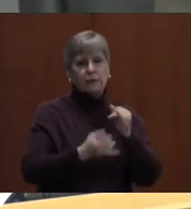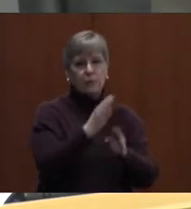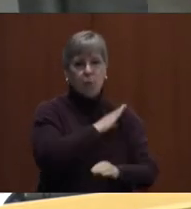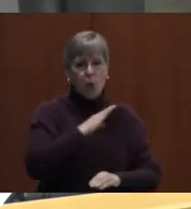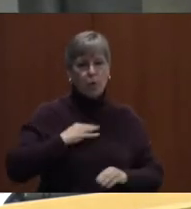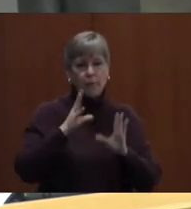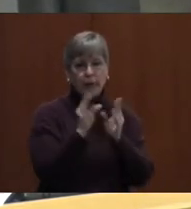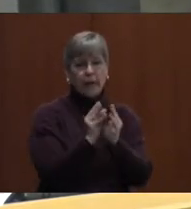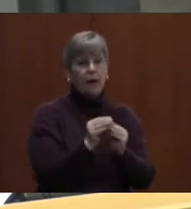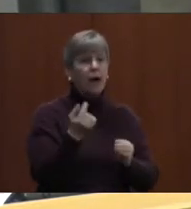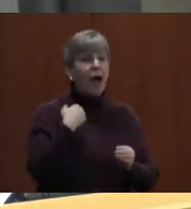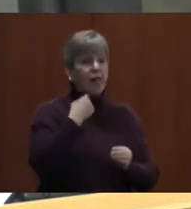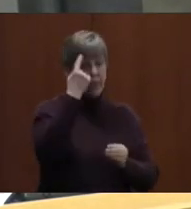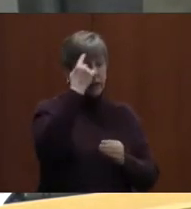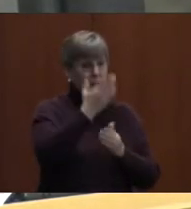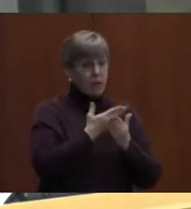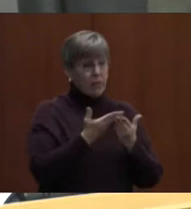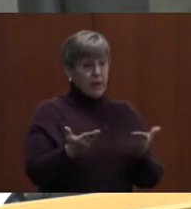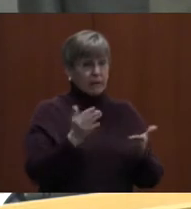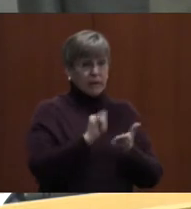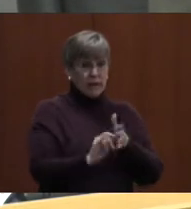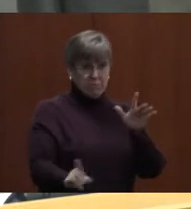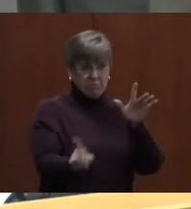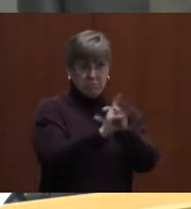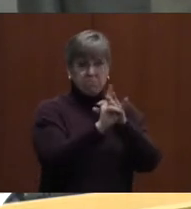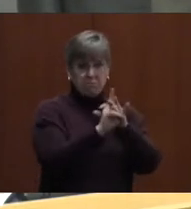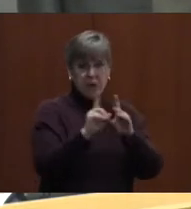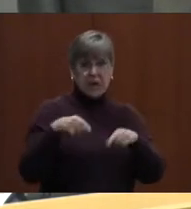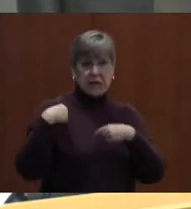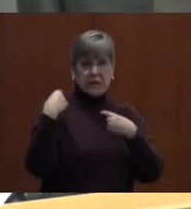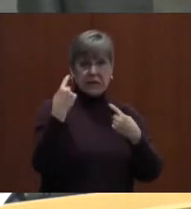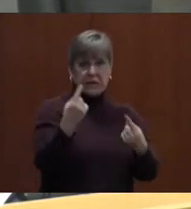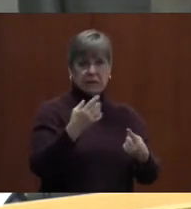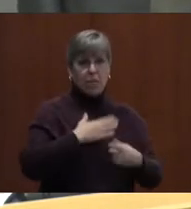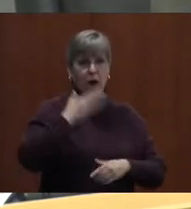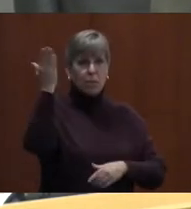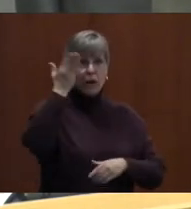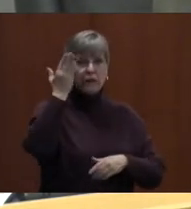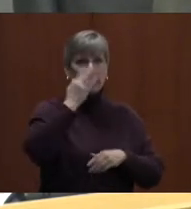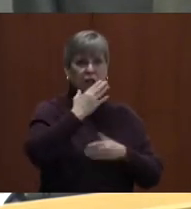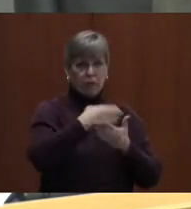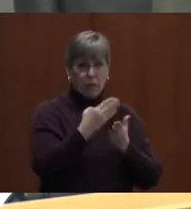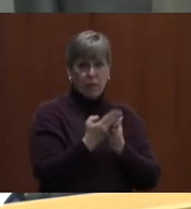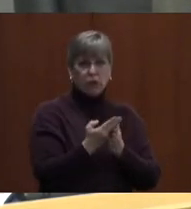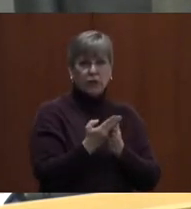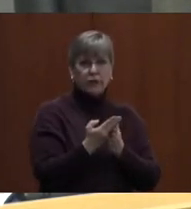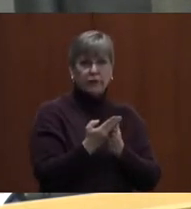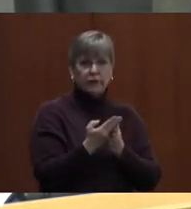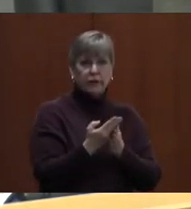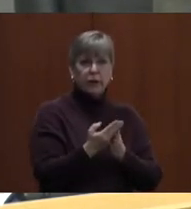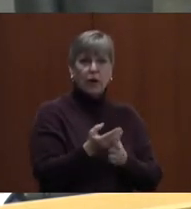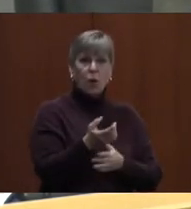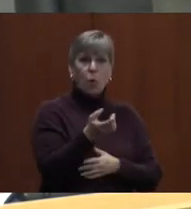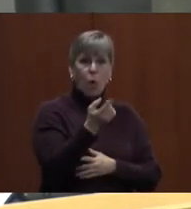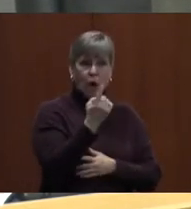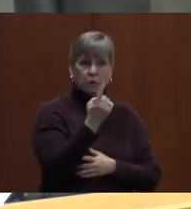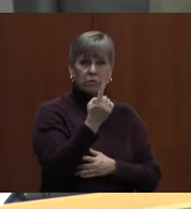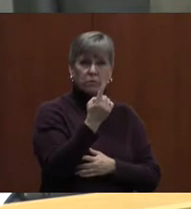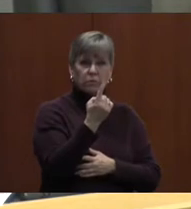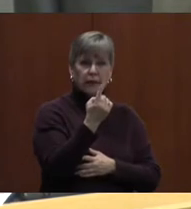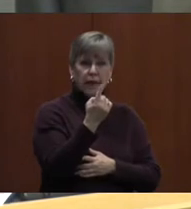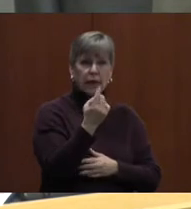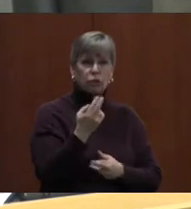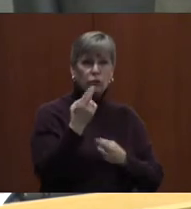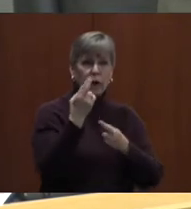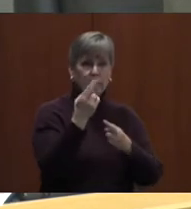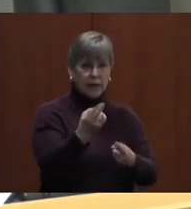I think some things have come to light since my presentation of the budget, and one of those is a recommended first motion